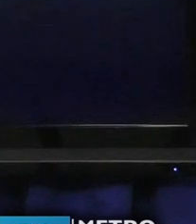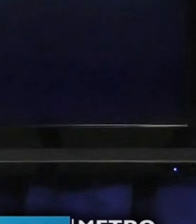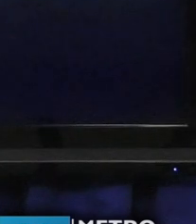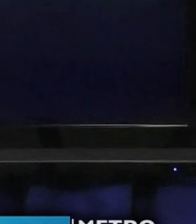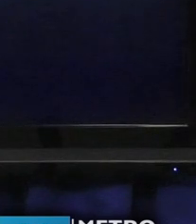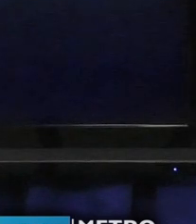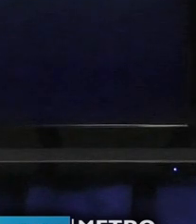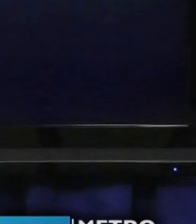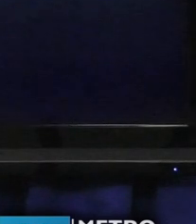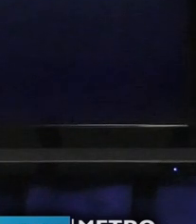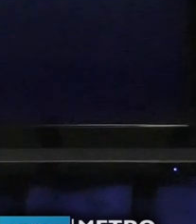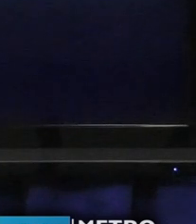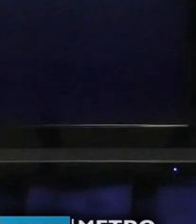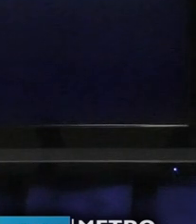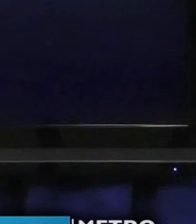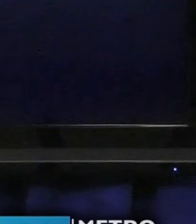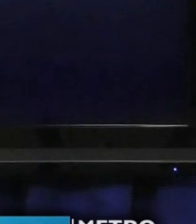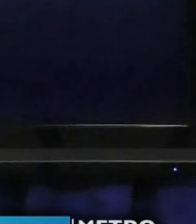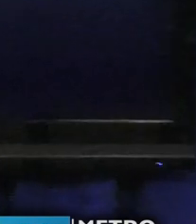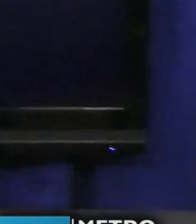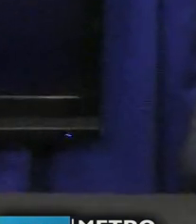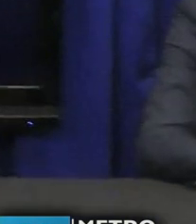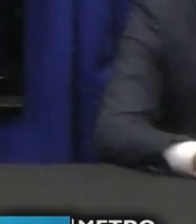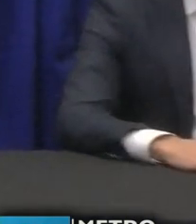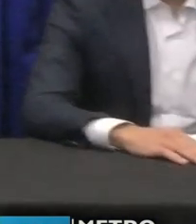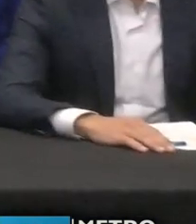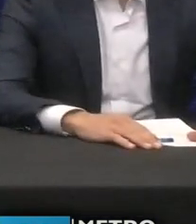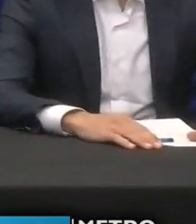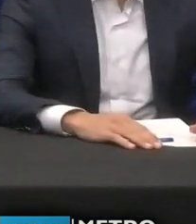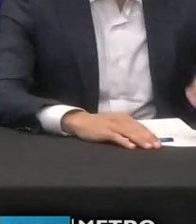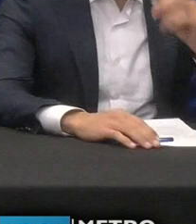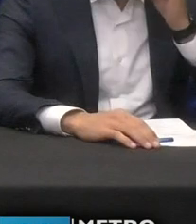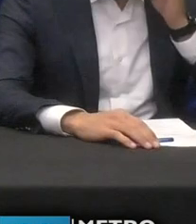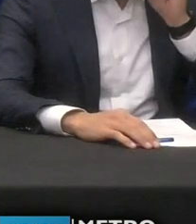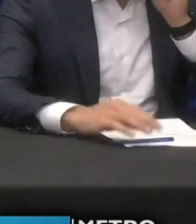of the Metro Nashville Coronavirus Task Force. Alex.